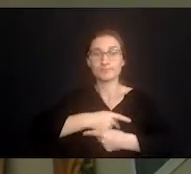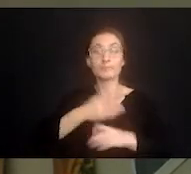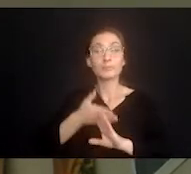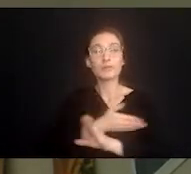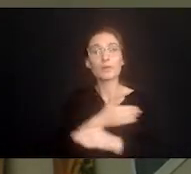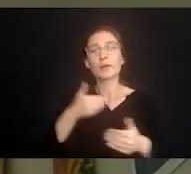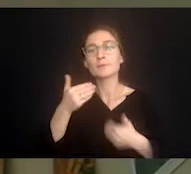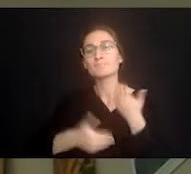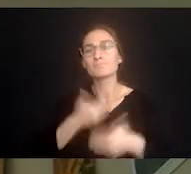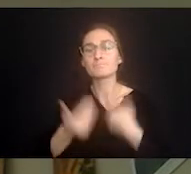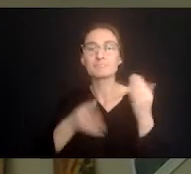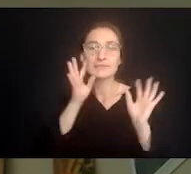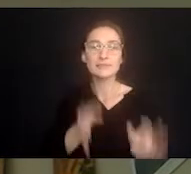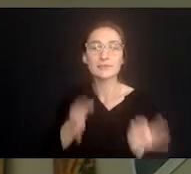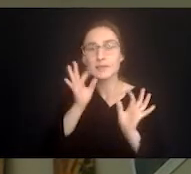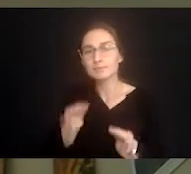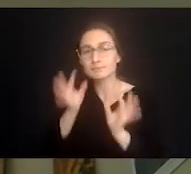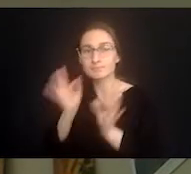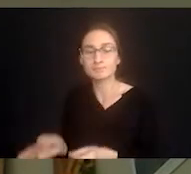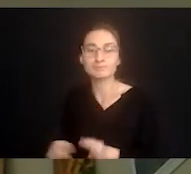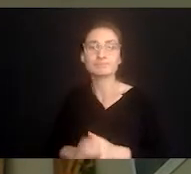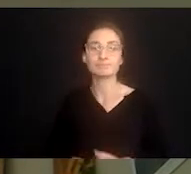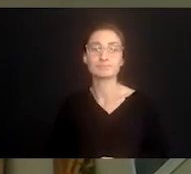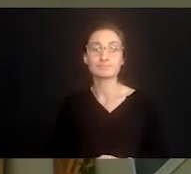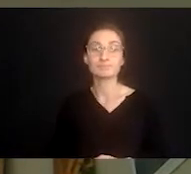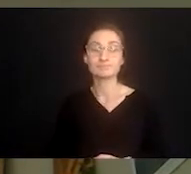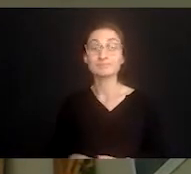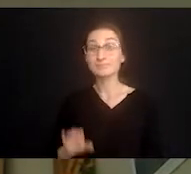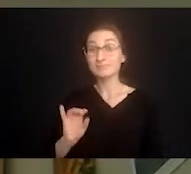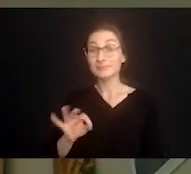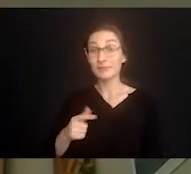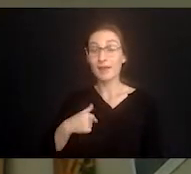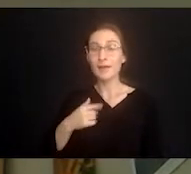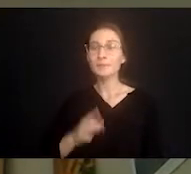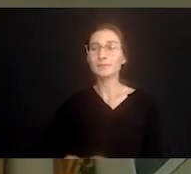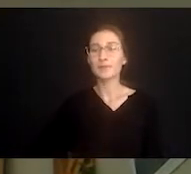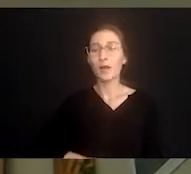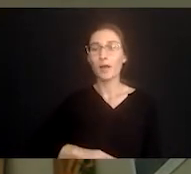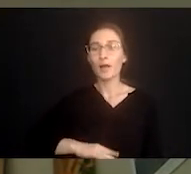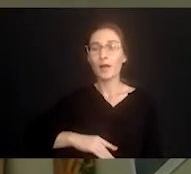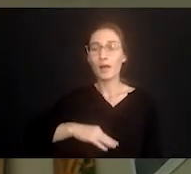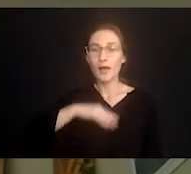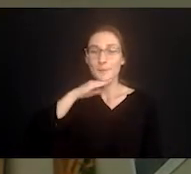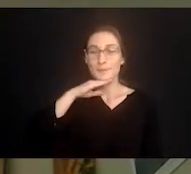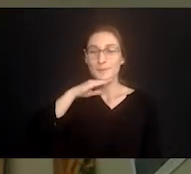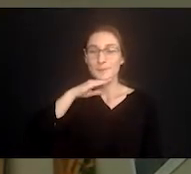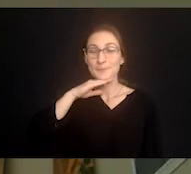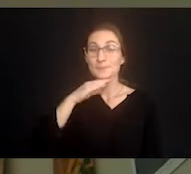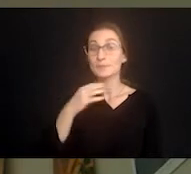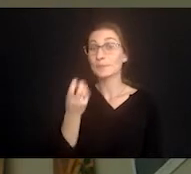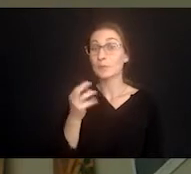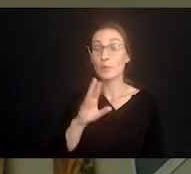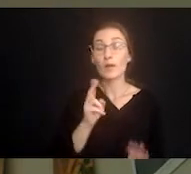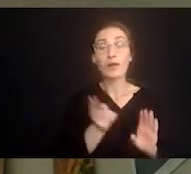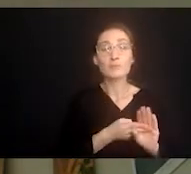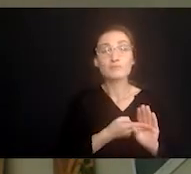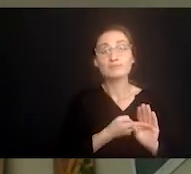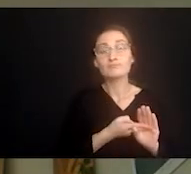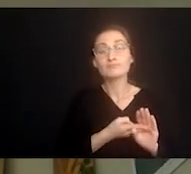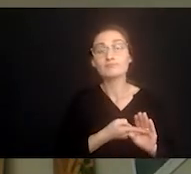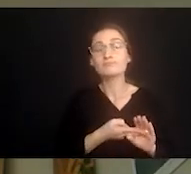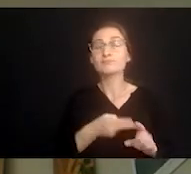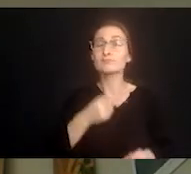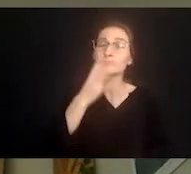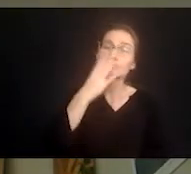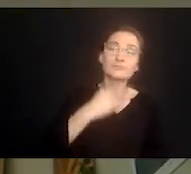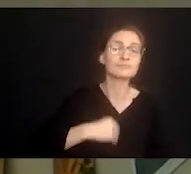critical decisions. Life and those around me will look different after I have a satisfied tummy, a rusted body, or I've taken a walk around